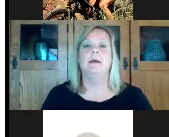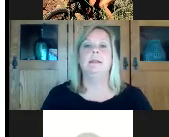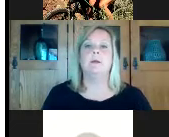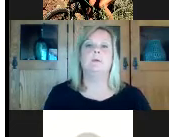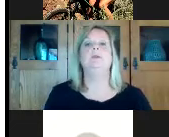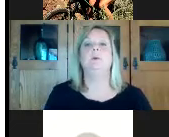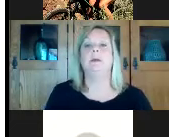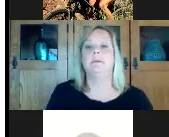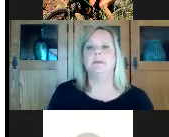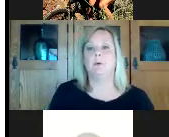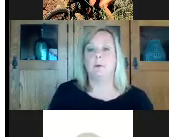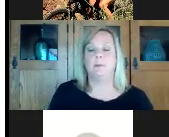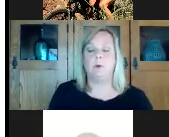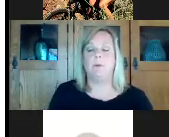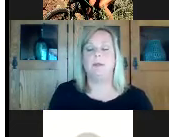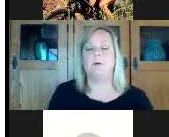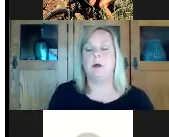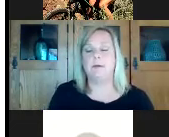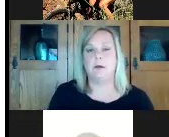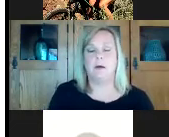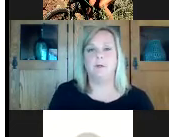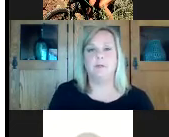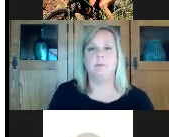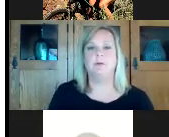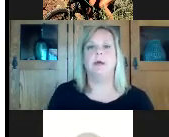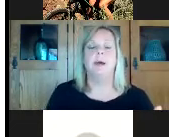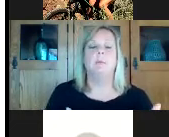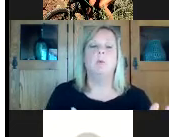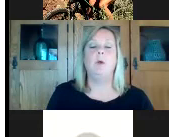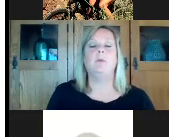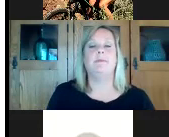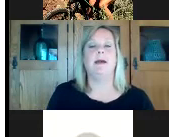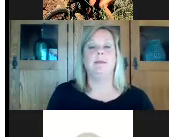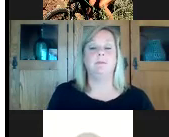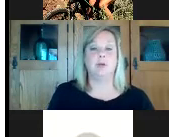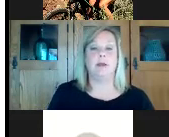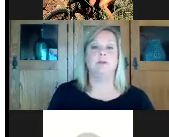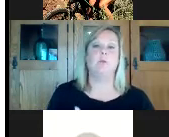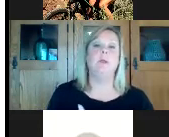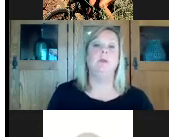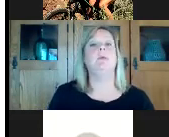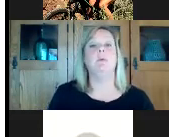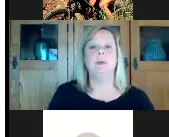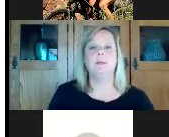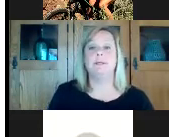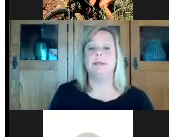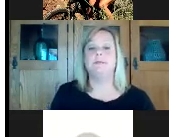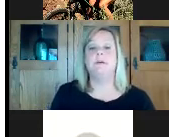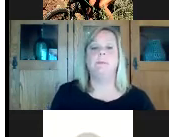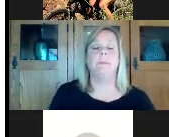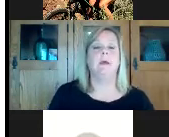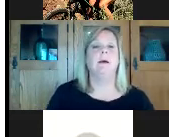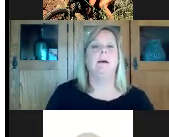that not only do we give this equip equipment to our consumers but we're providing them training so we know they will be